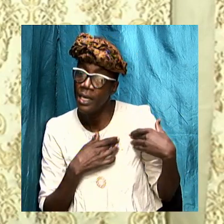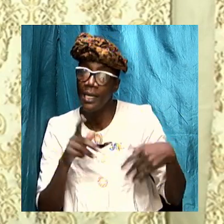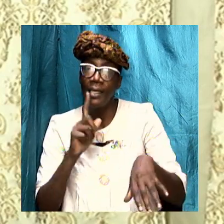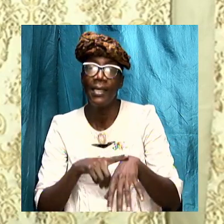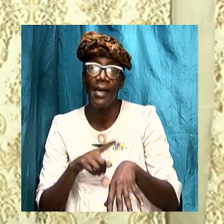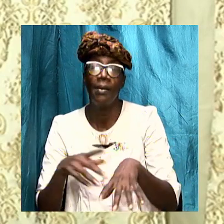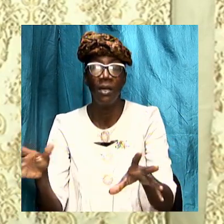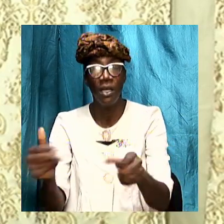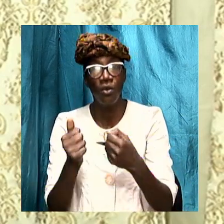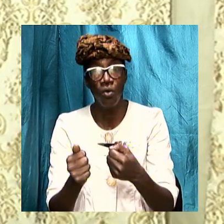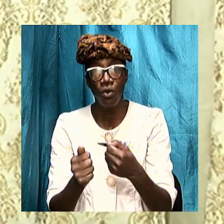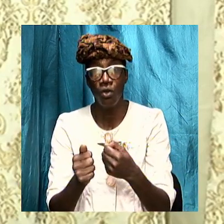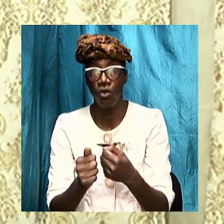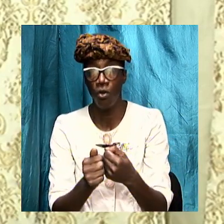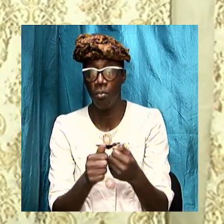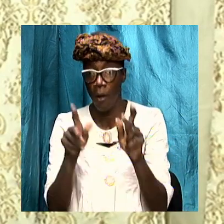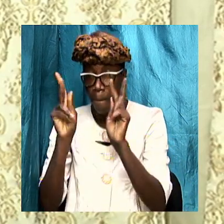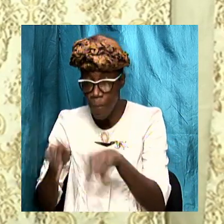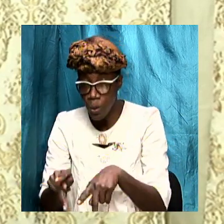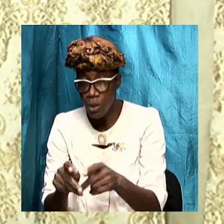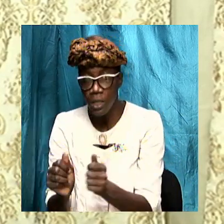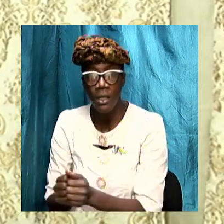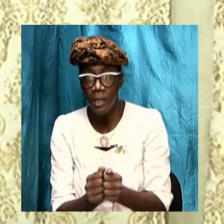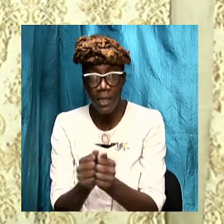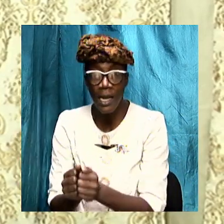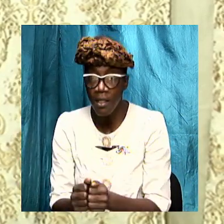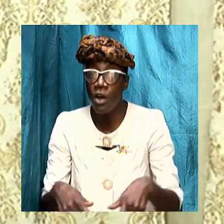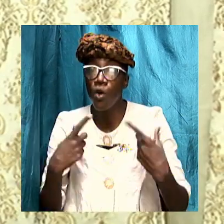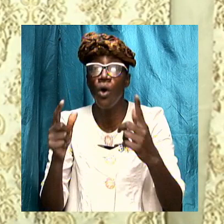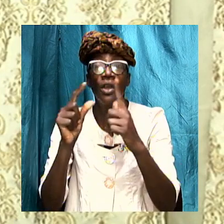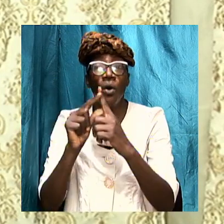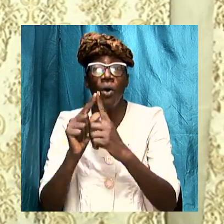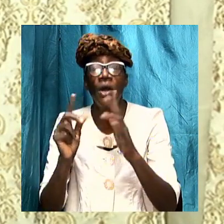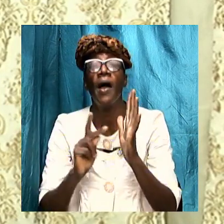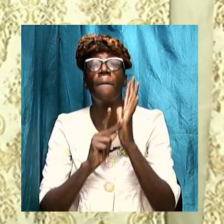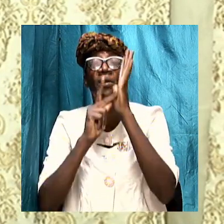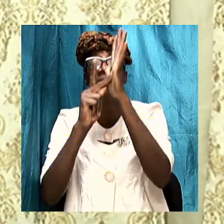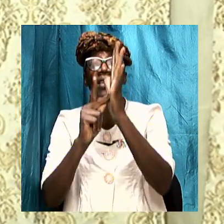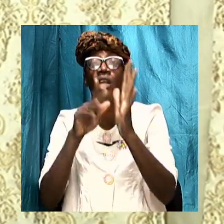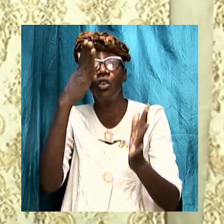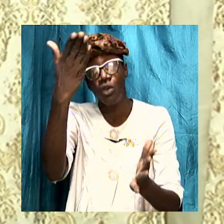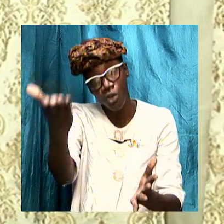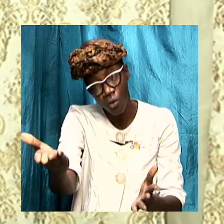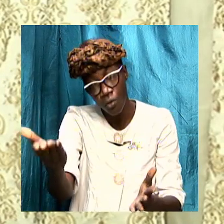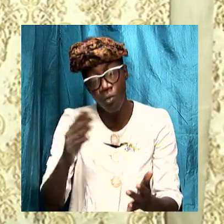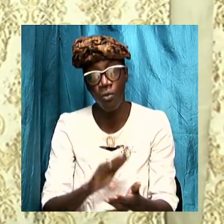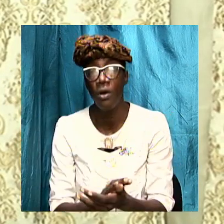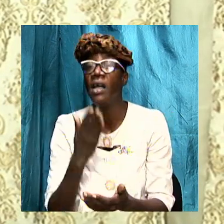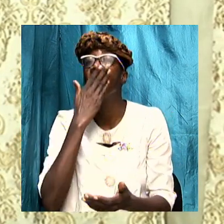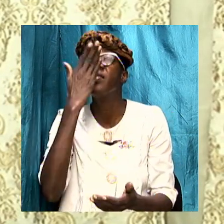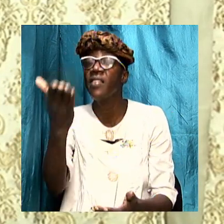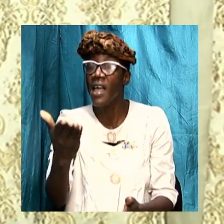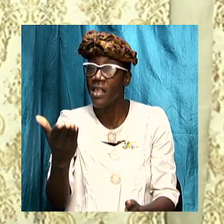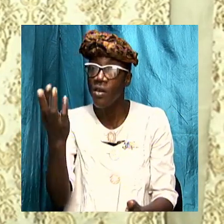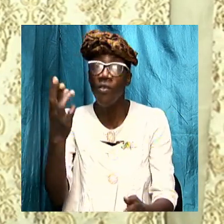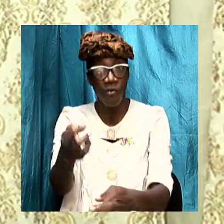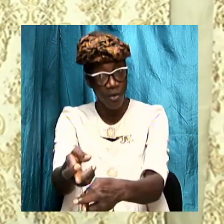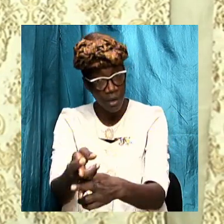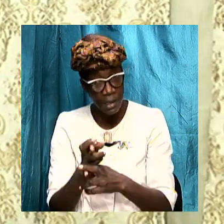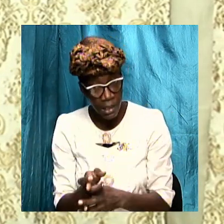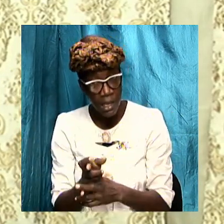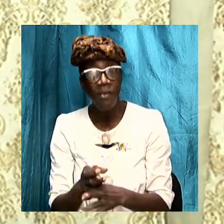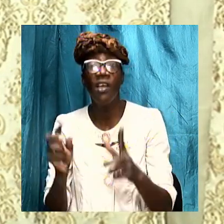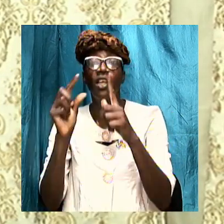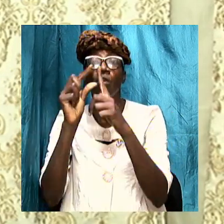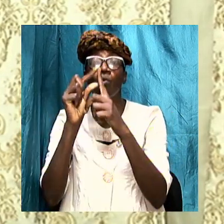put it together get into the word and present it to the people of God we thank you says for receiving amen